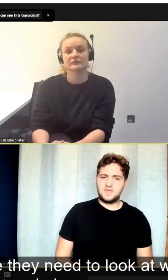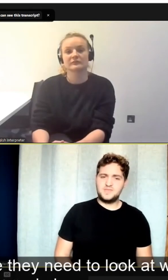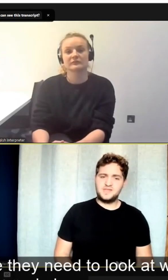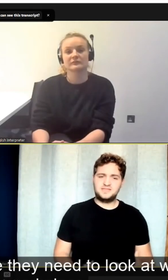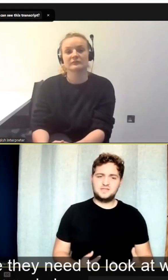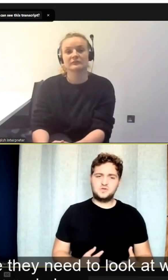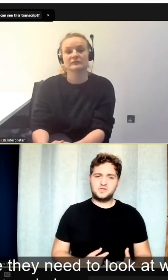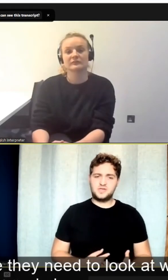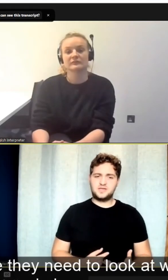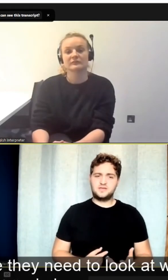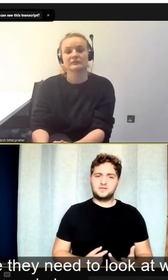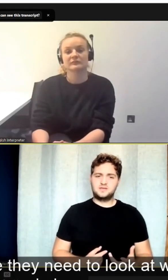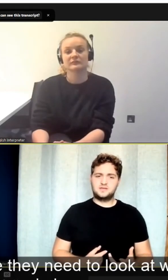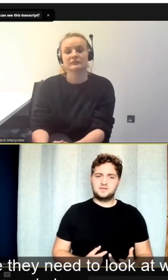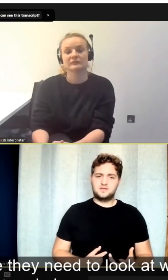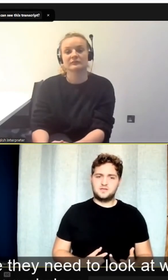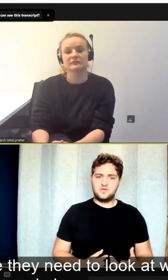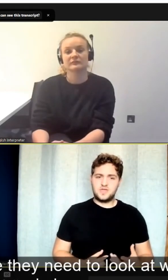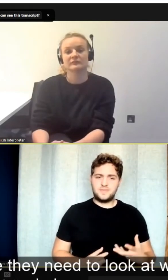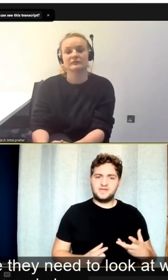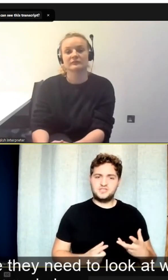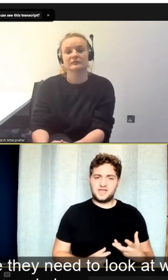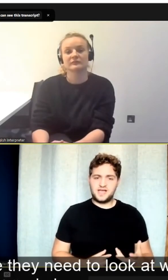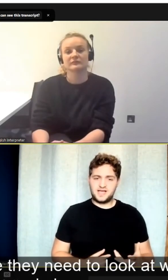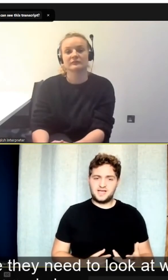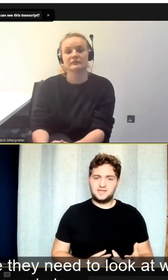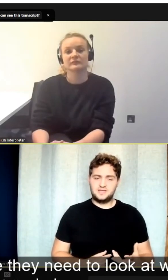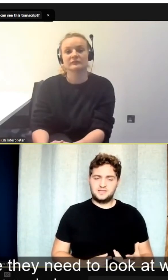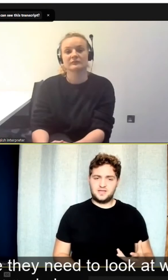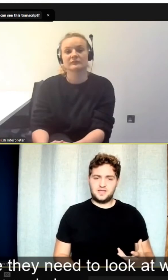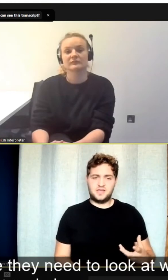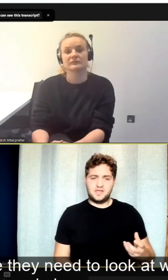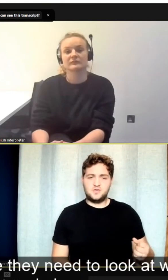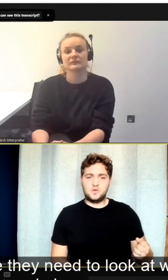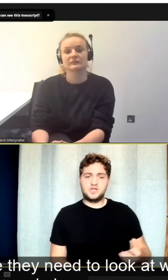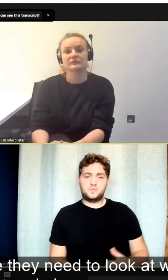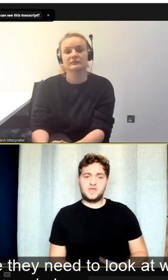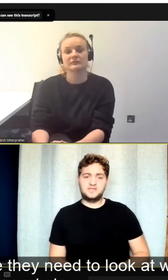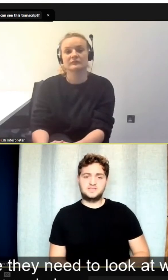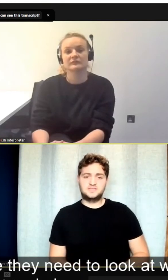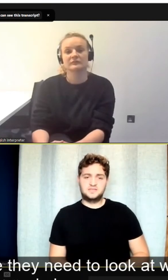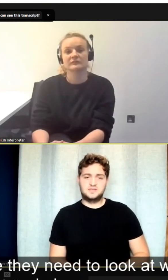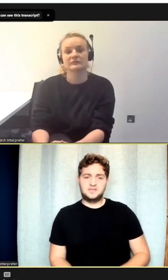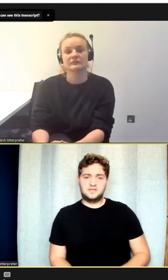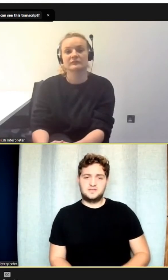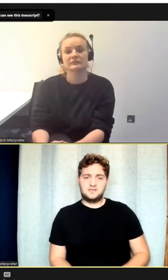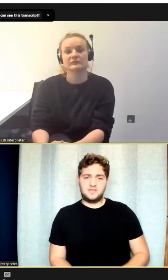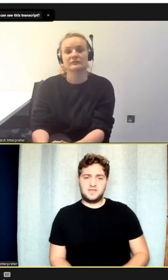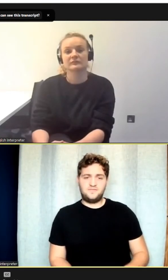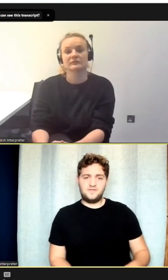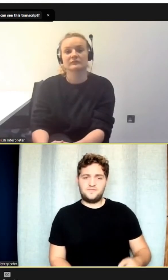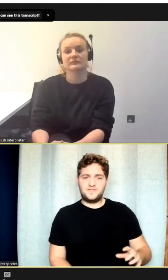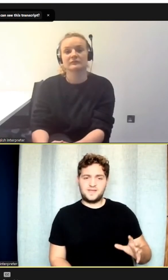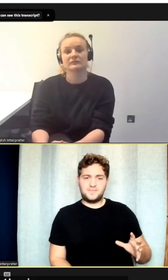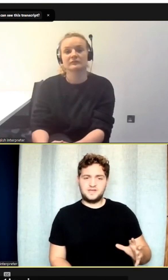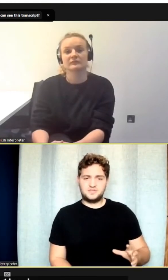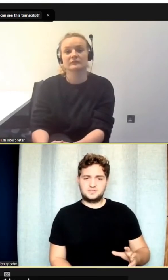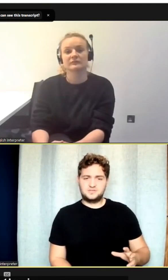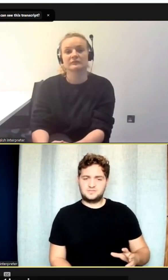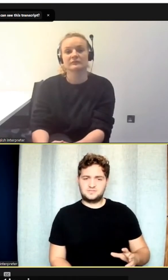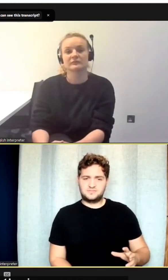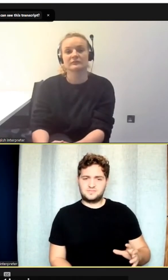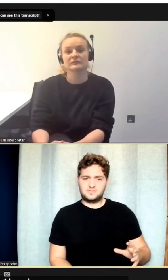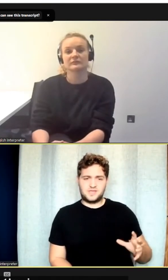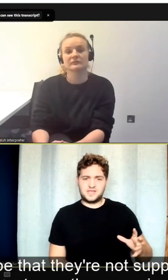Then maybe they need to look at who their managers are in the workplace. And if they feel that